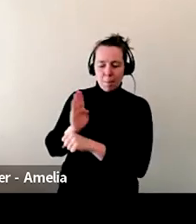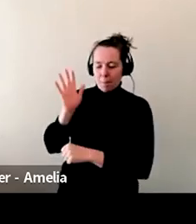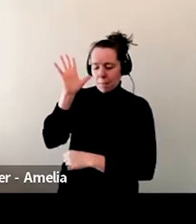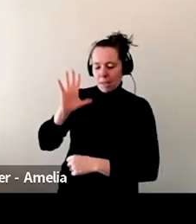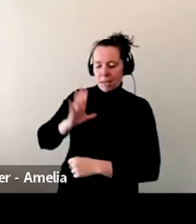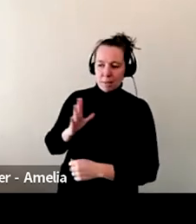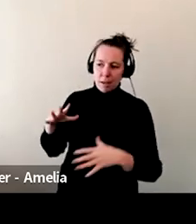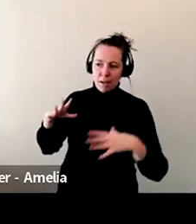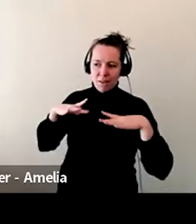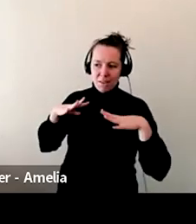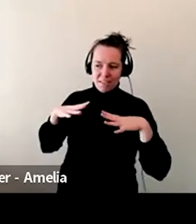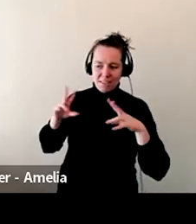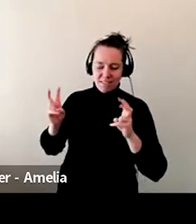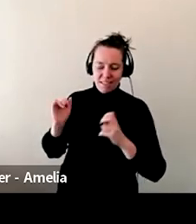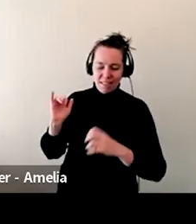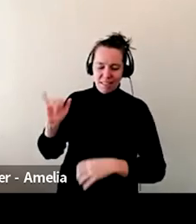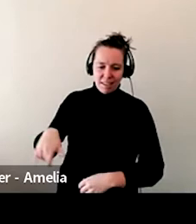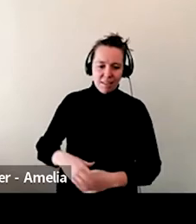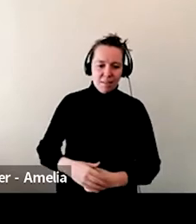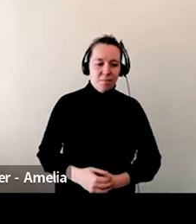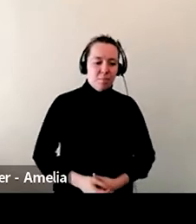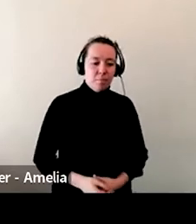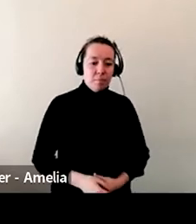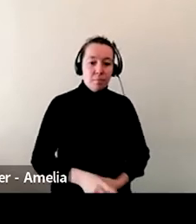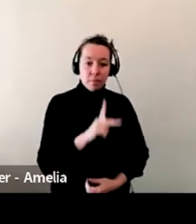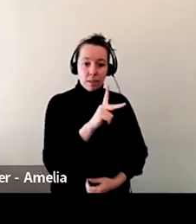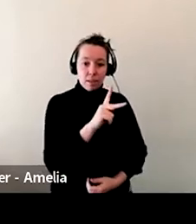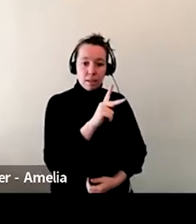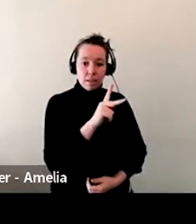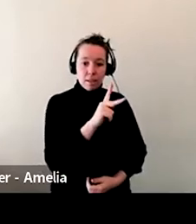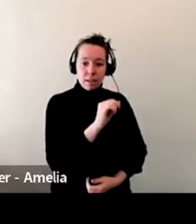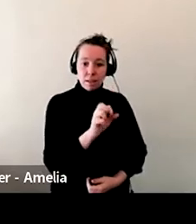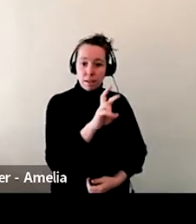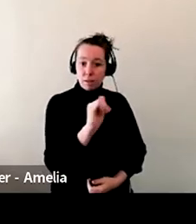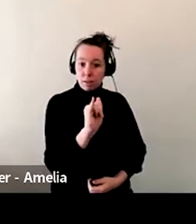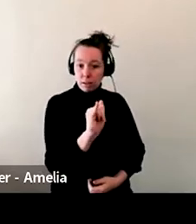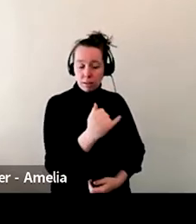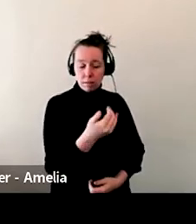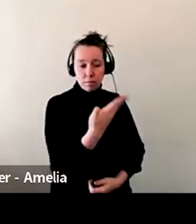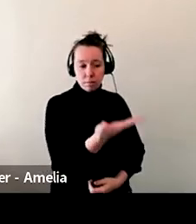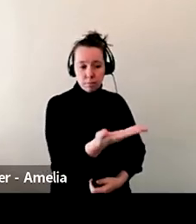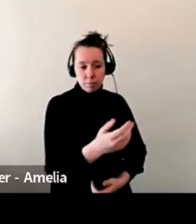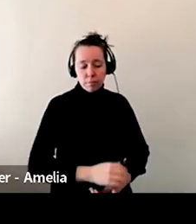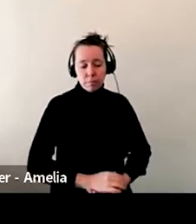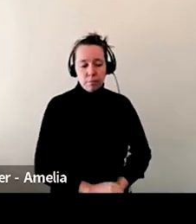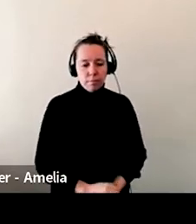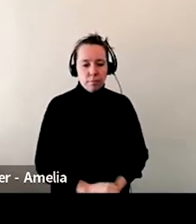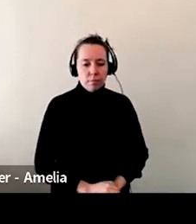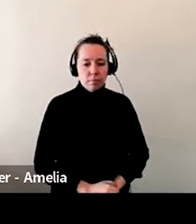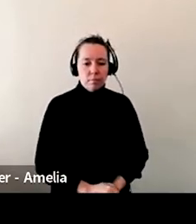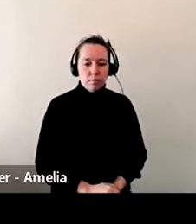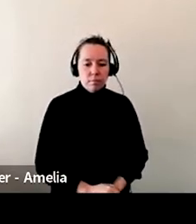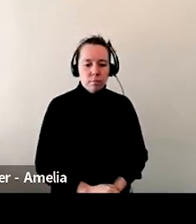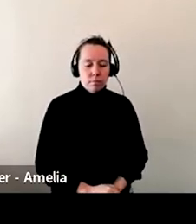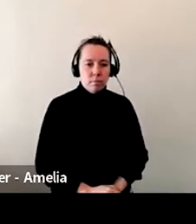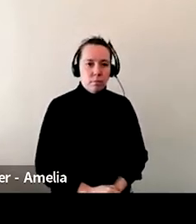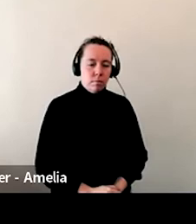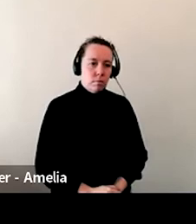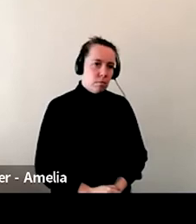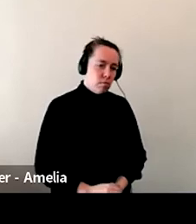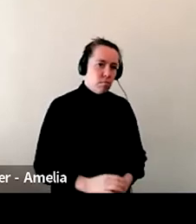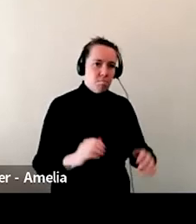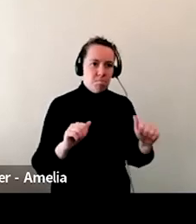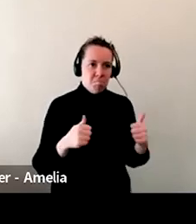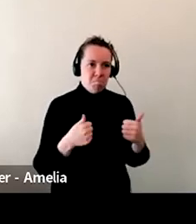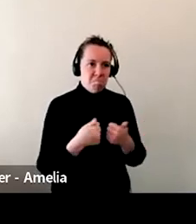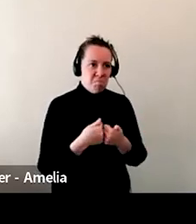Perfect. Uh, Carrie, your unit. Yeah. would say not, not really. The biggest one